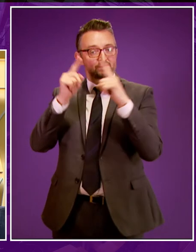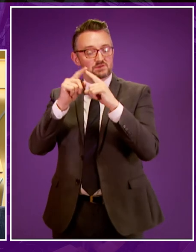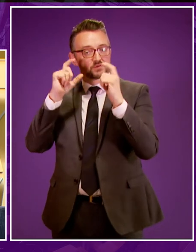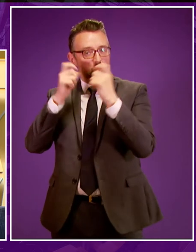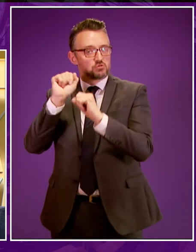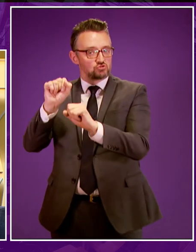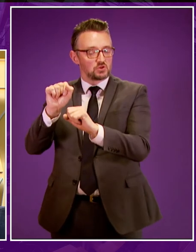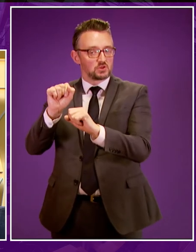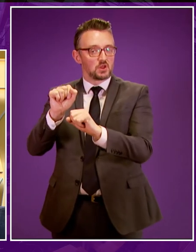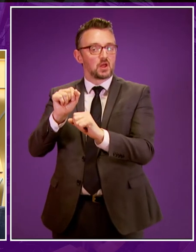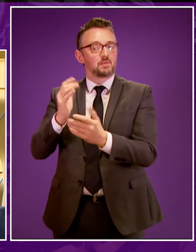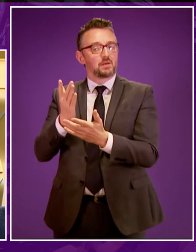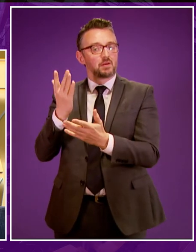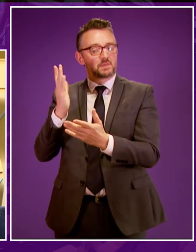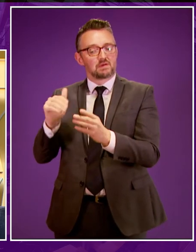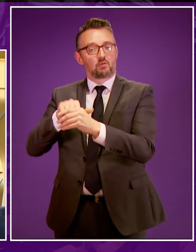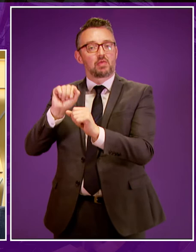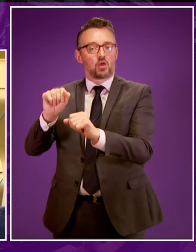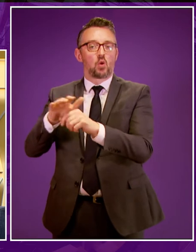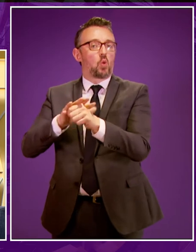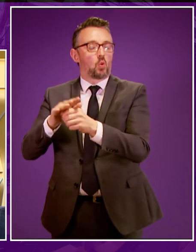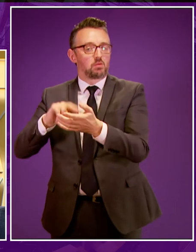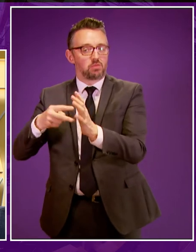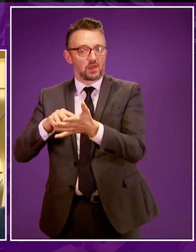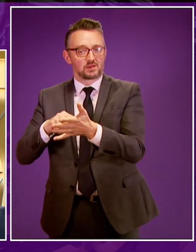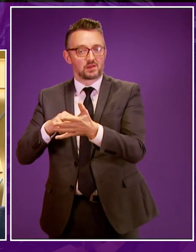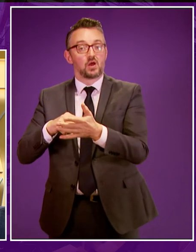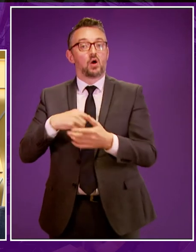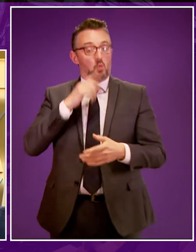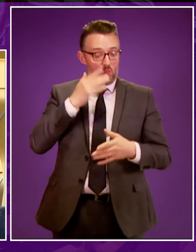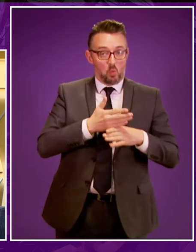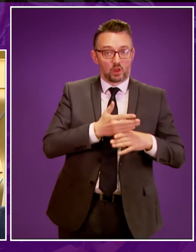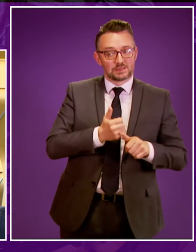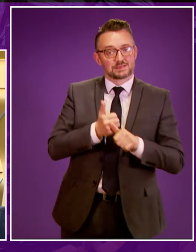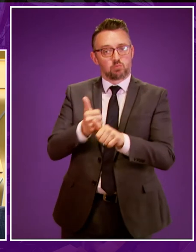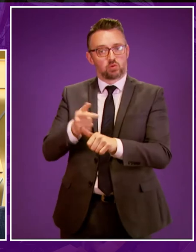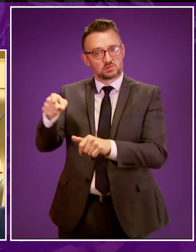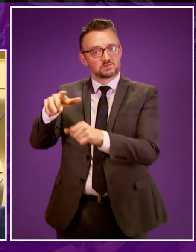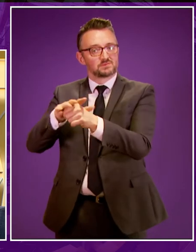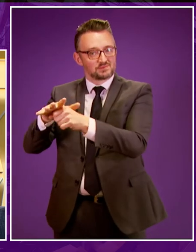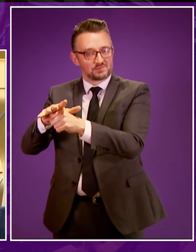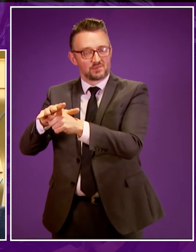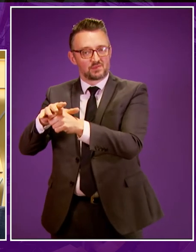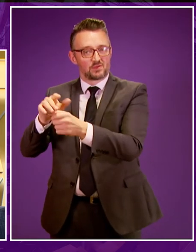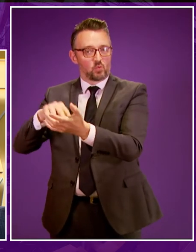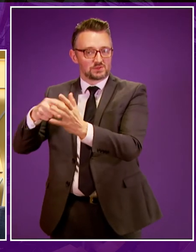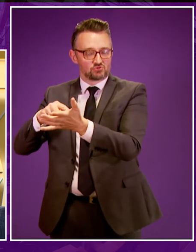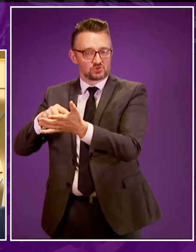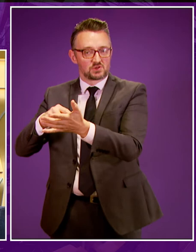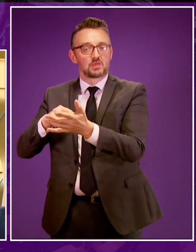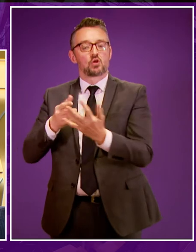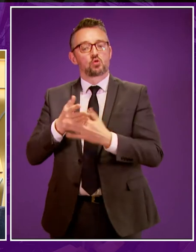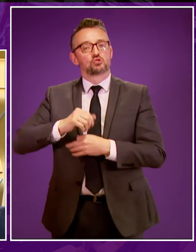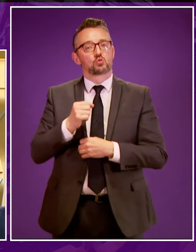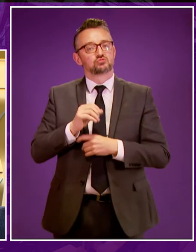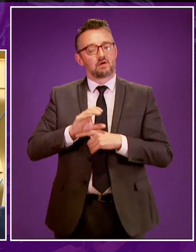as part of their local plans which obviously we will be working to support them with both as a government but also through Scottish Funding